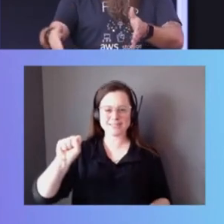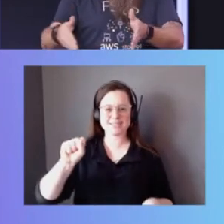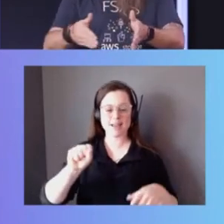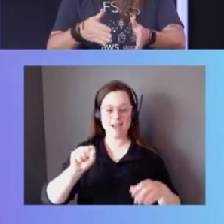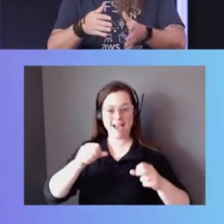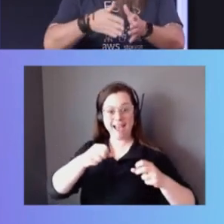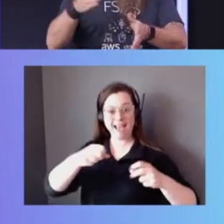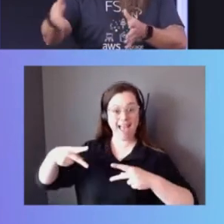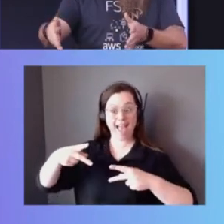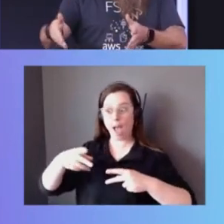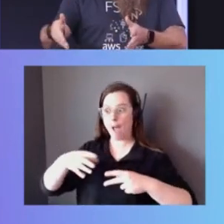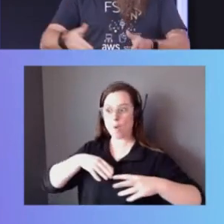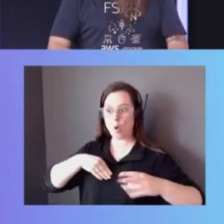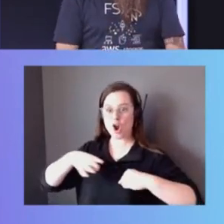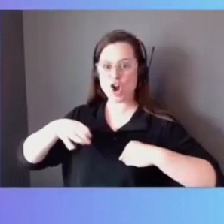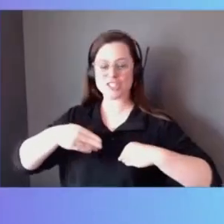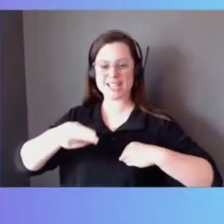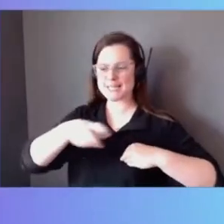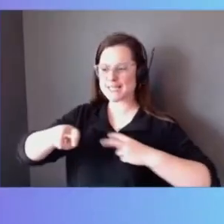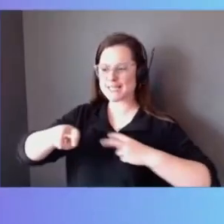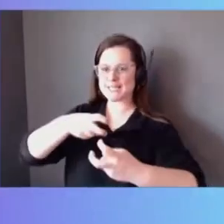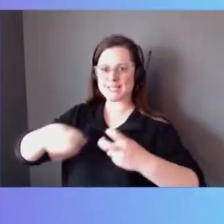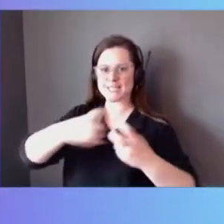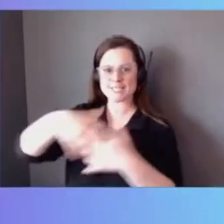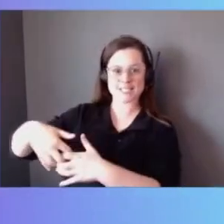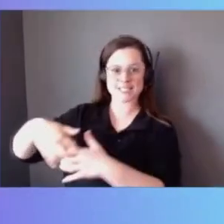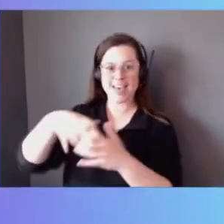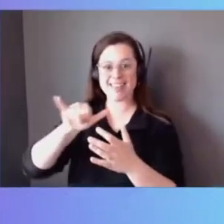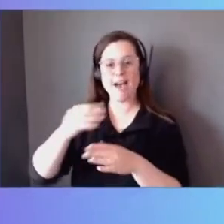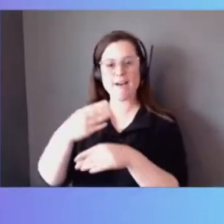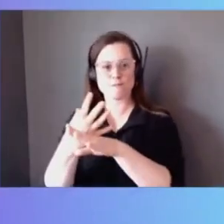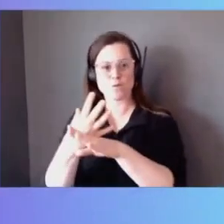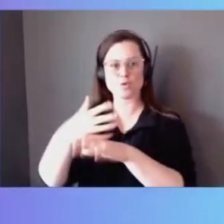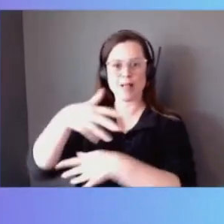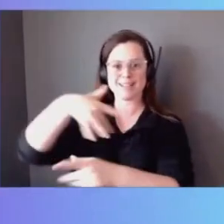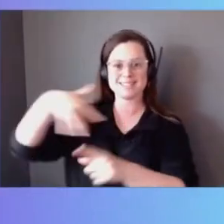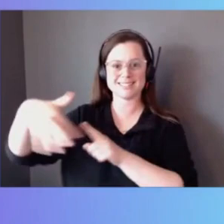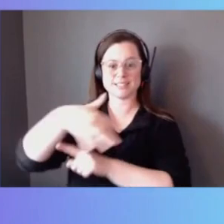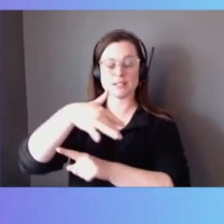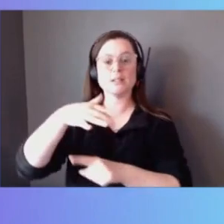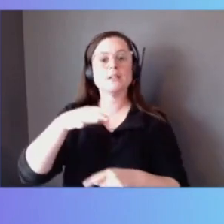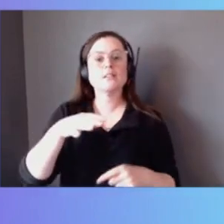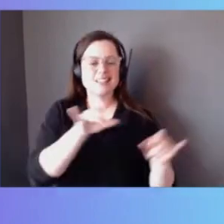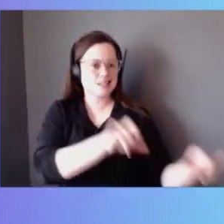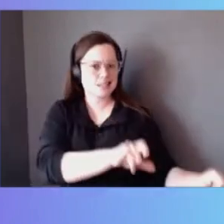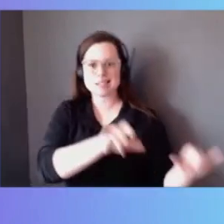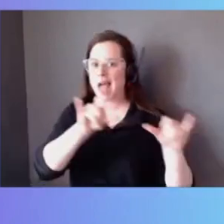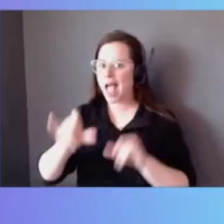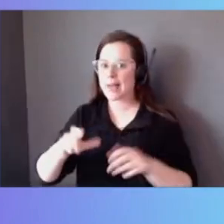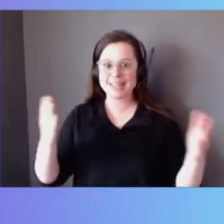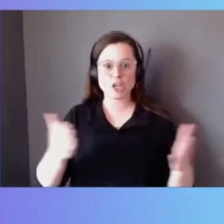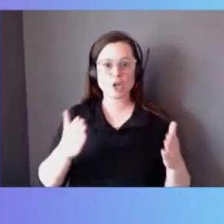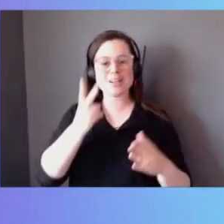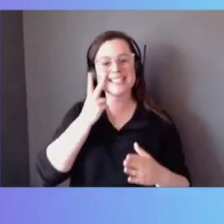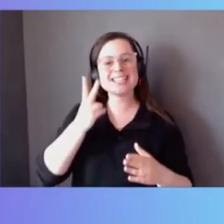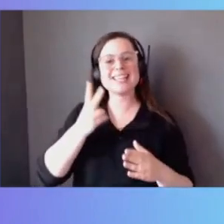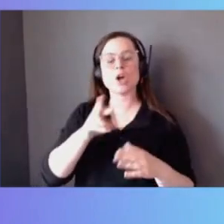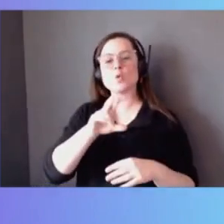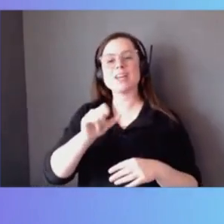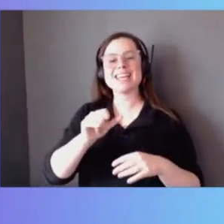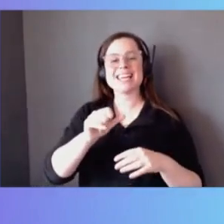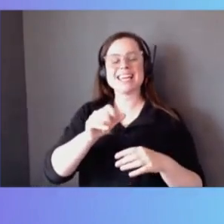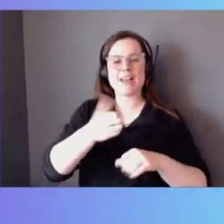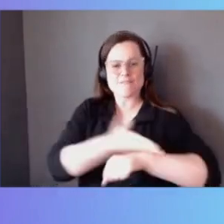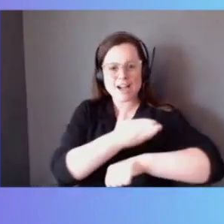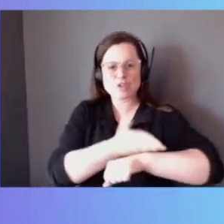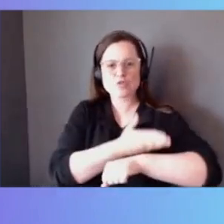transition or refactor into that virtualized. The same thing is going to happen here, and we're seeing efforts around refactoring of workloads and applications